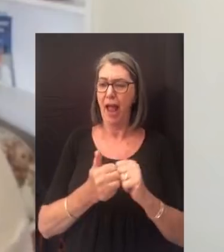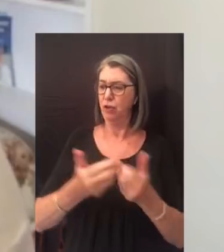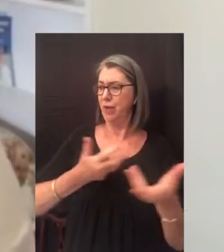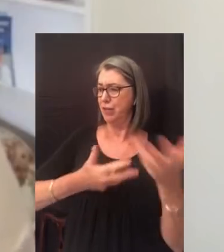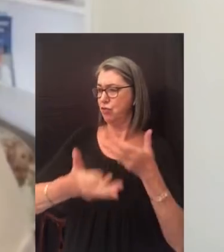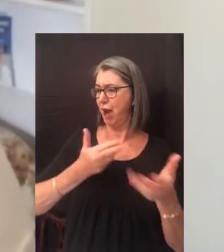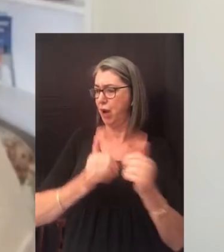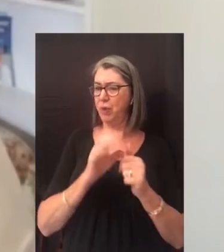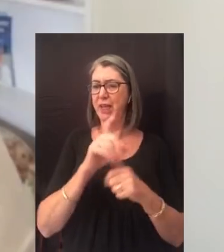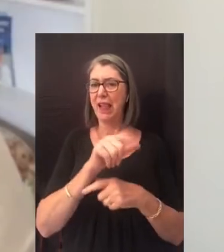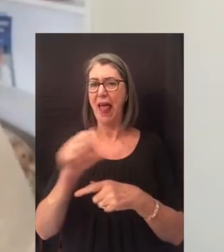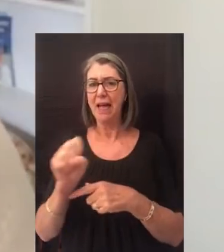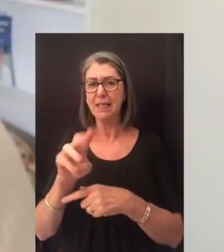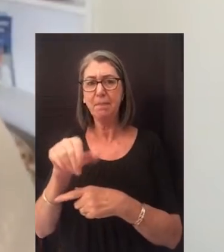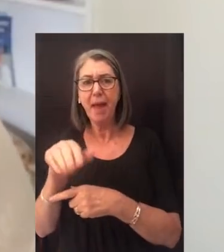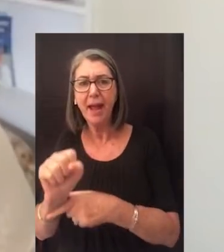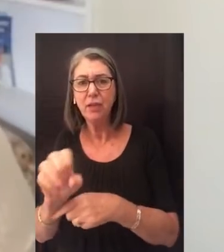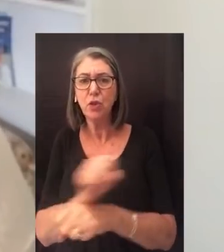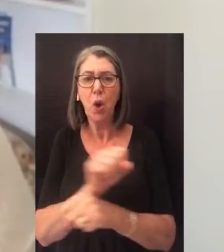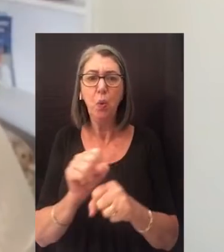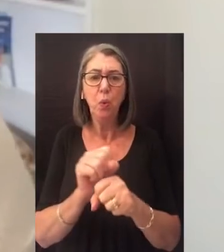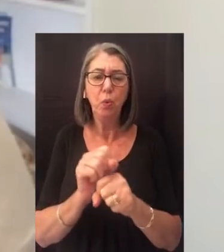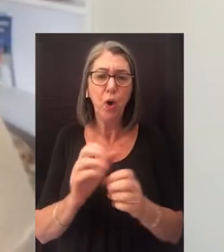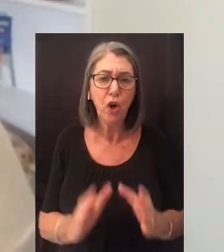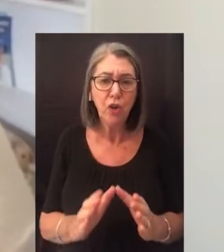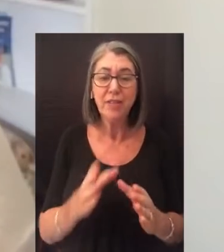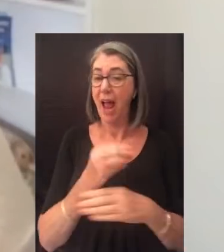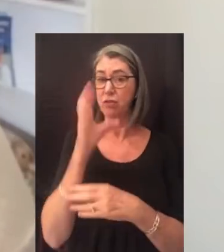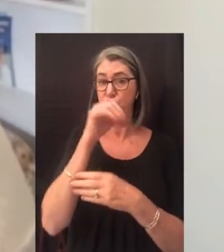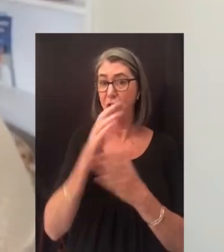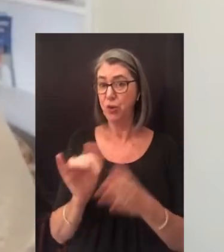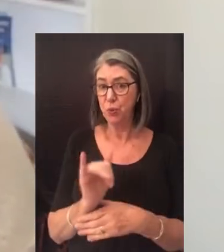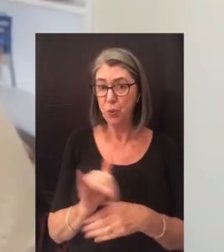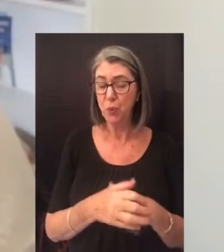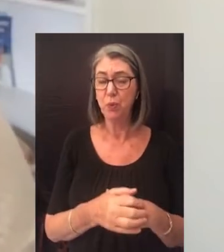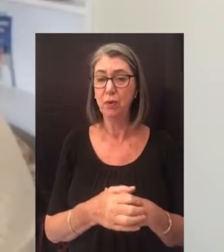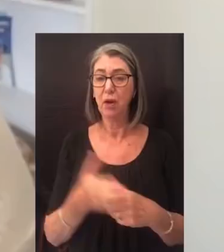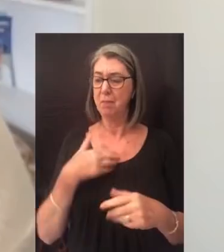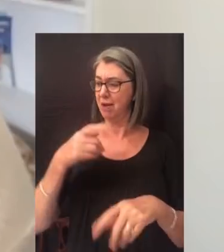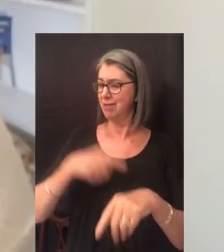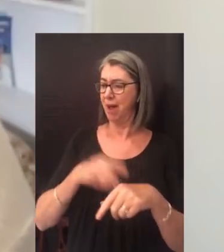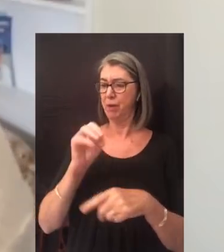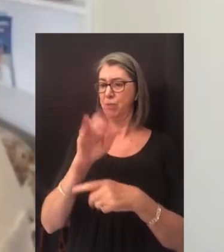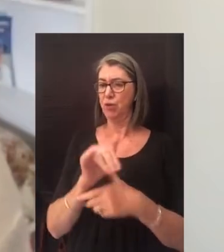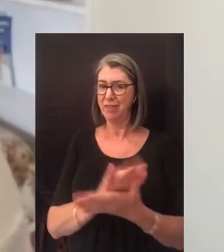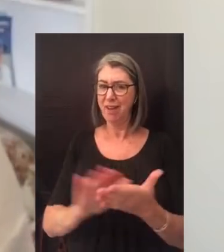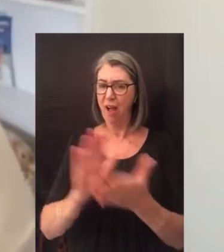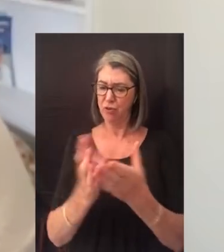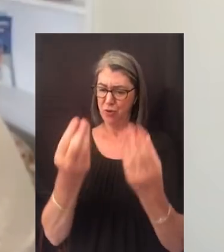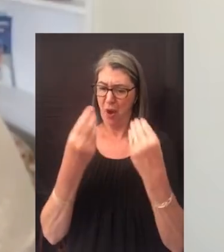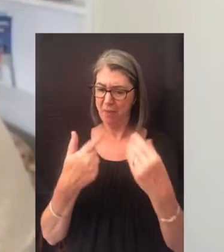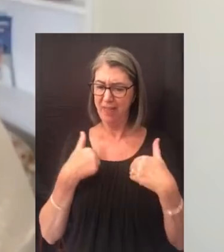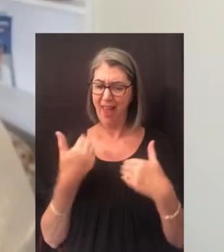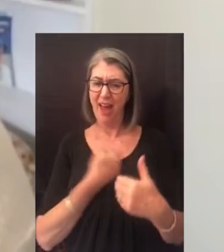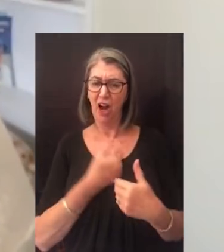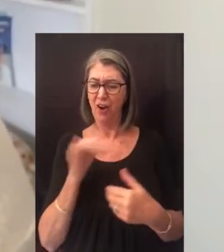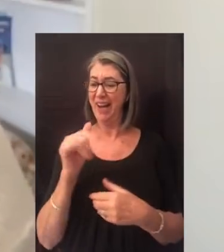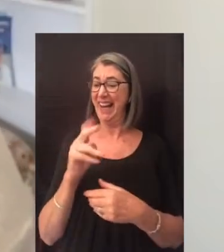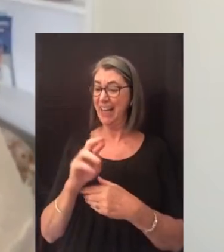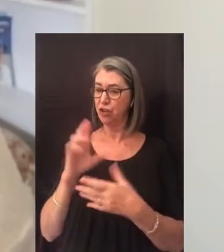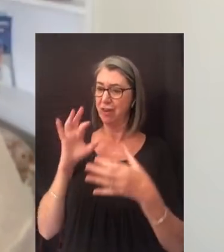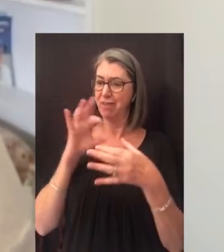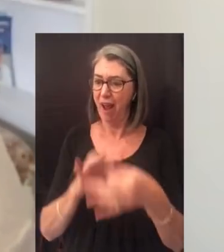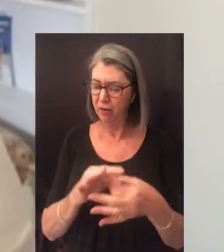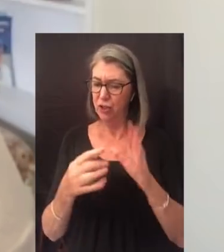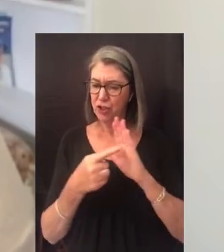interact with your classmates, your coworkers, and even strangers. My time at Mercy College has taught me that our interconnectedness